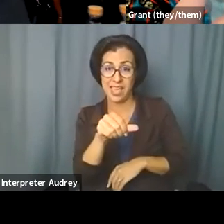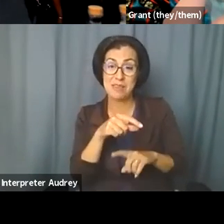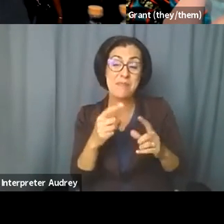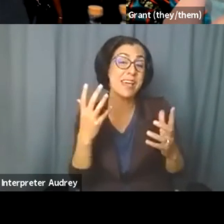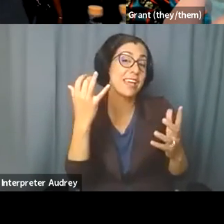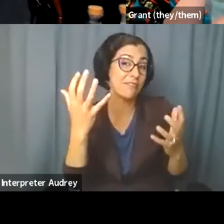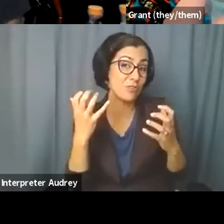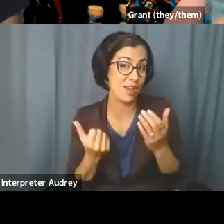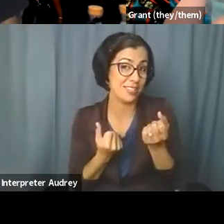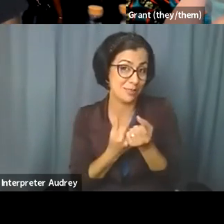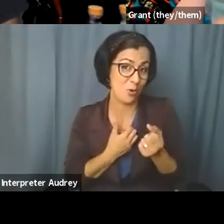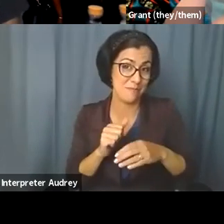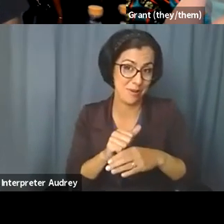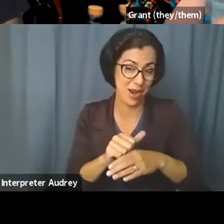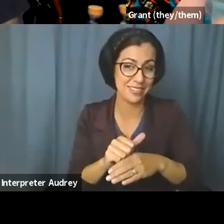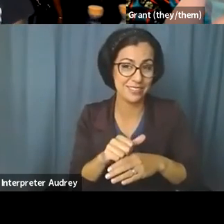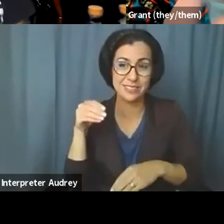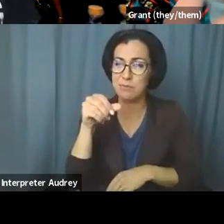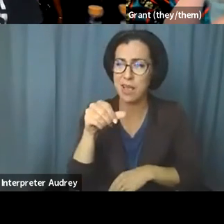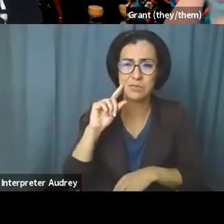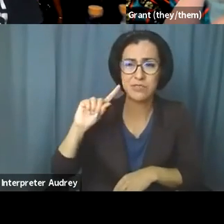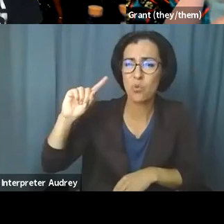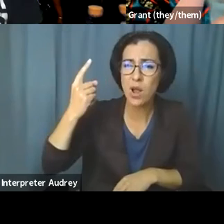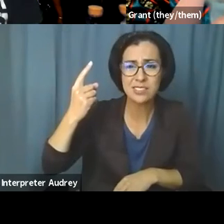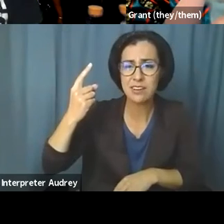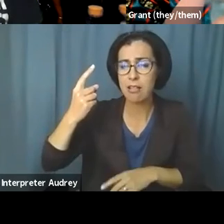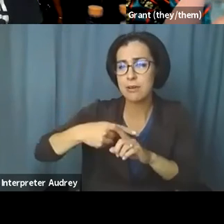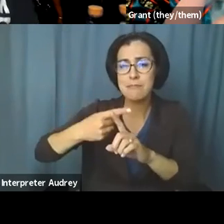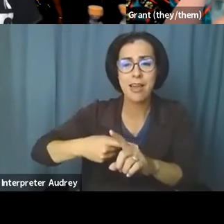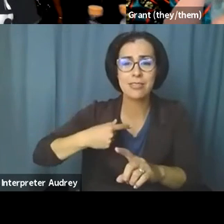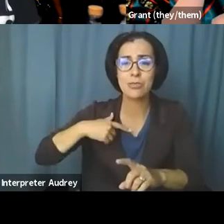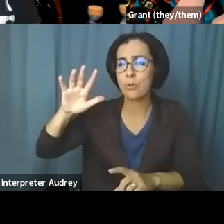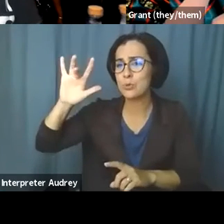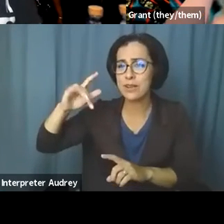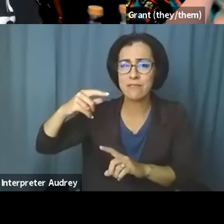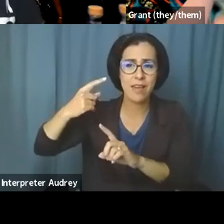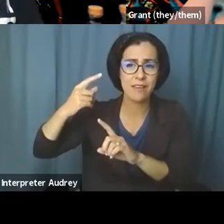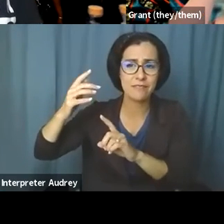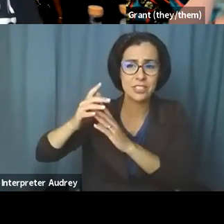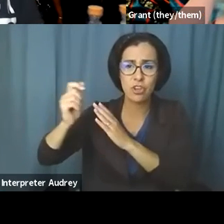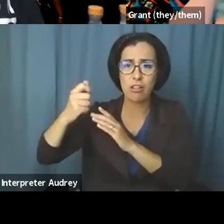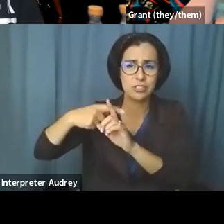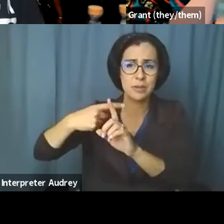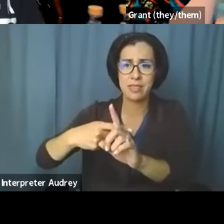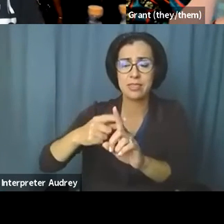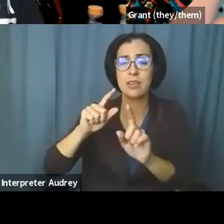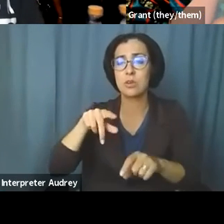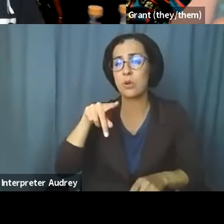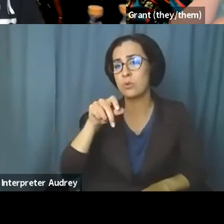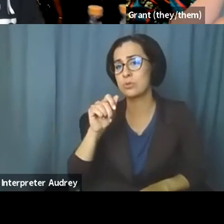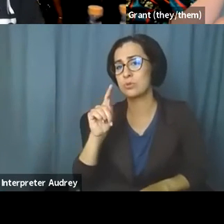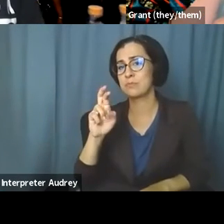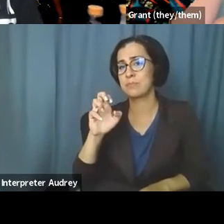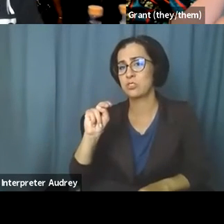like to support the practice, sponsor me for a dollar a month, sponsor me for $25 a month, go to patreon.com slash